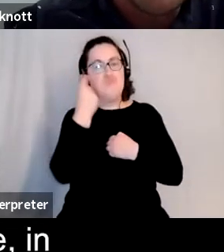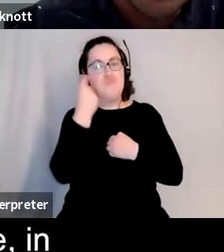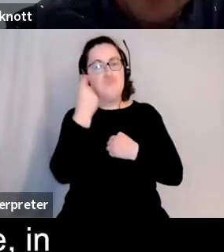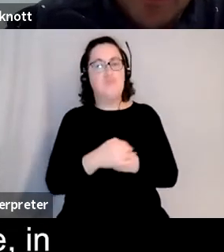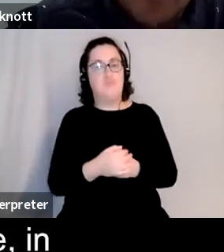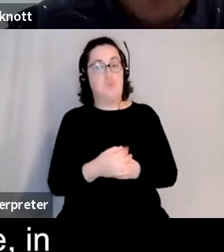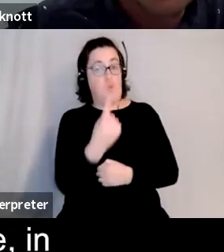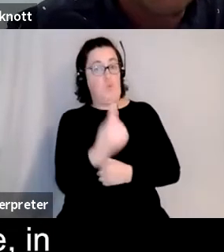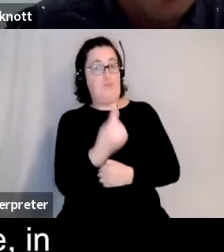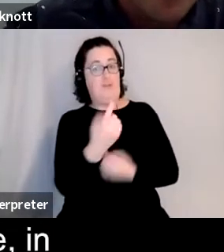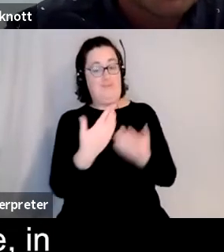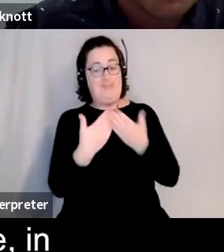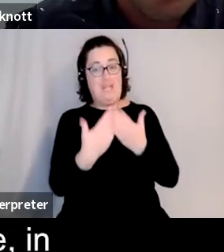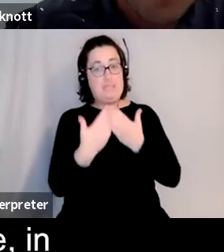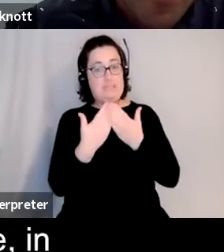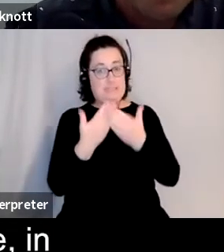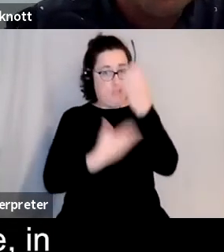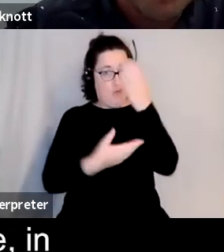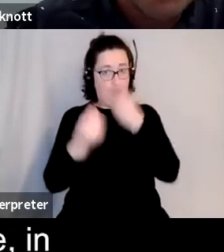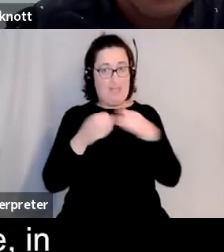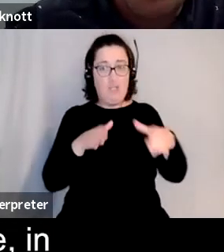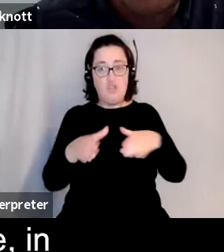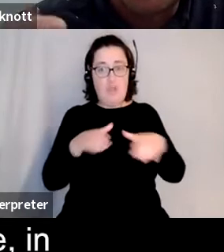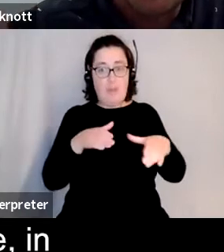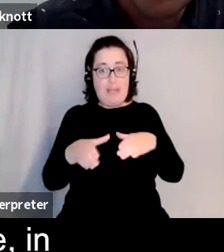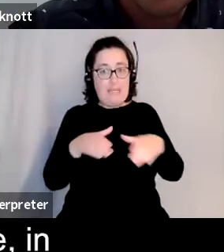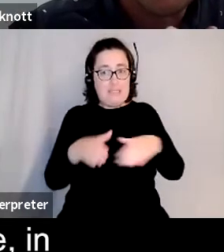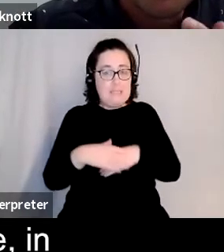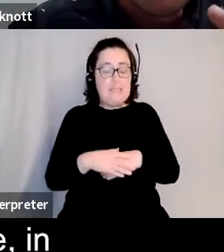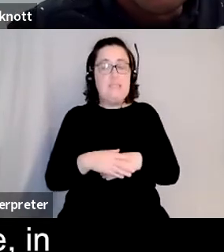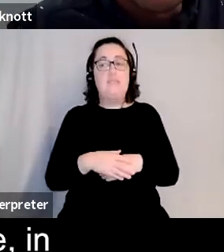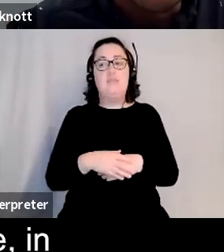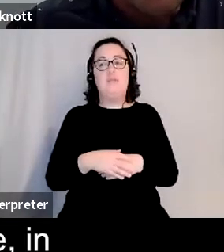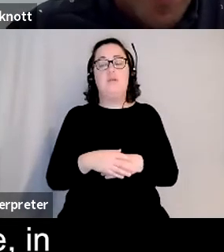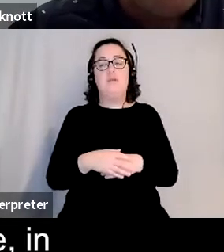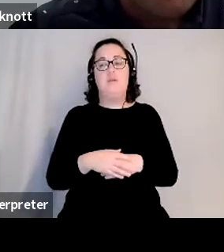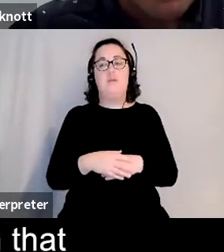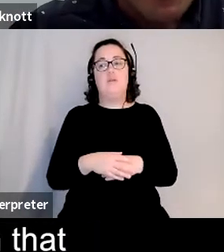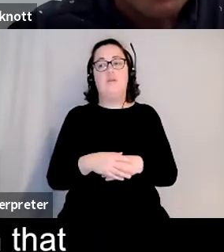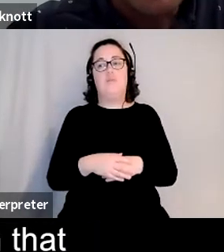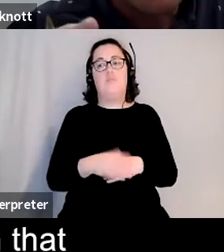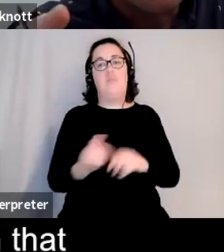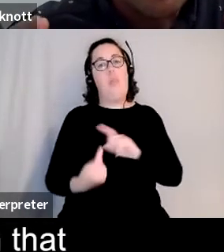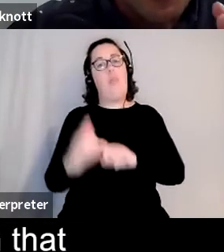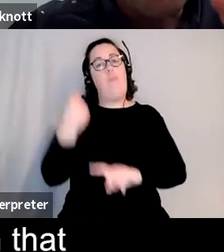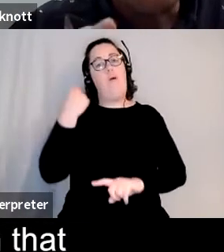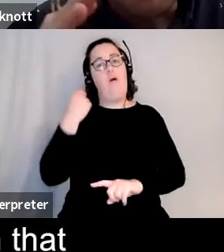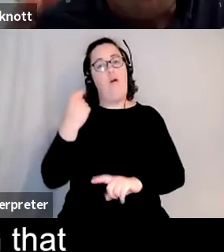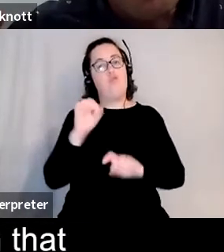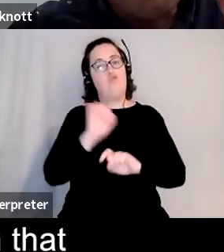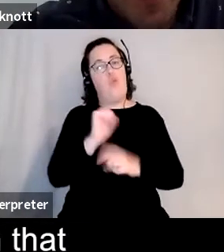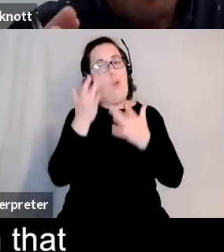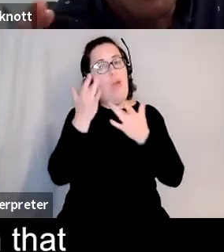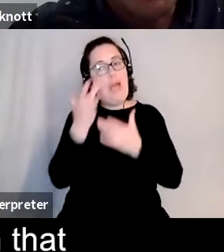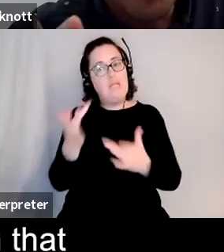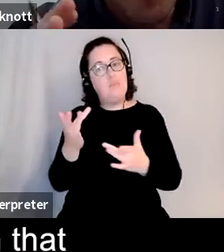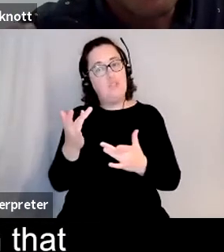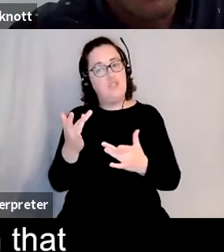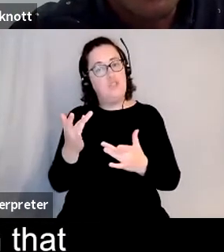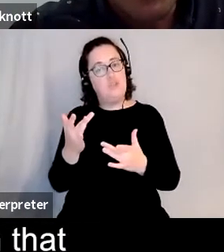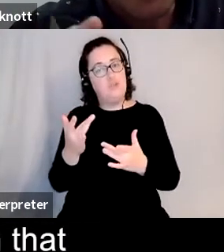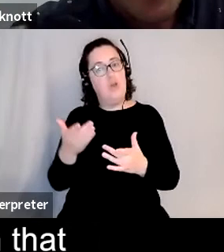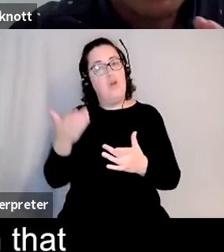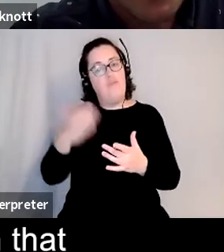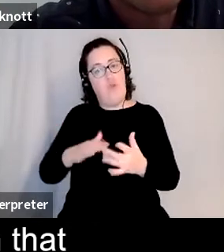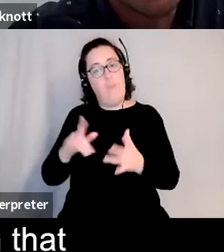currently studying um ceramics and i'm aware in previous exhibitions you you have intended you know coming from that position